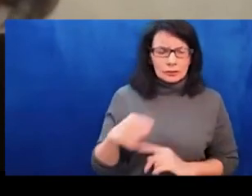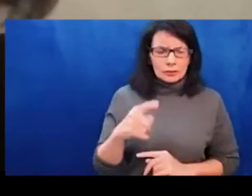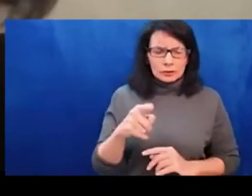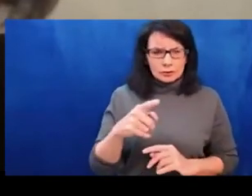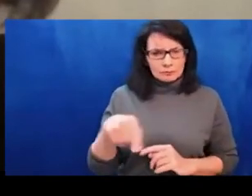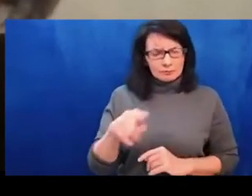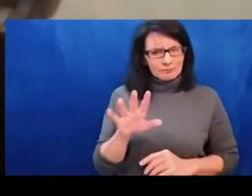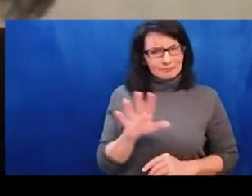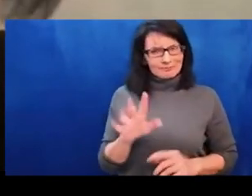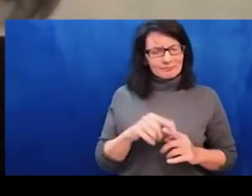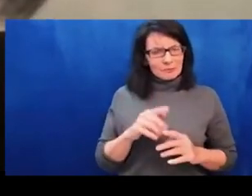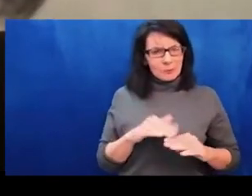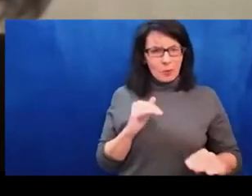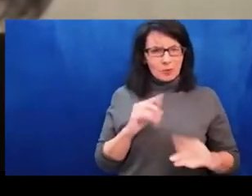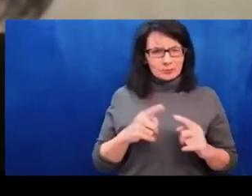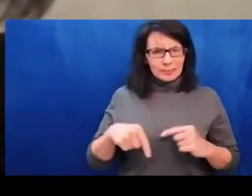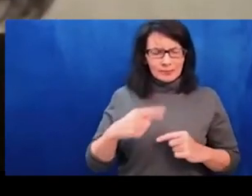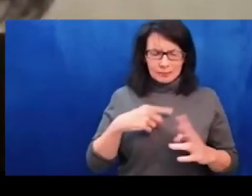everything that you are doing.